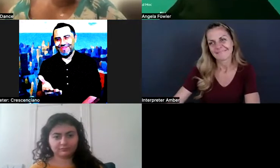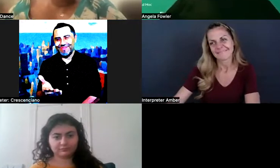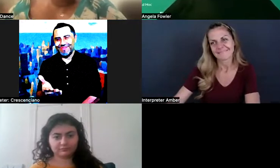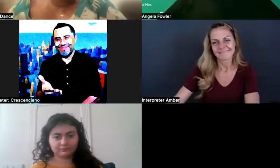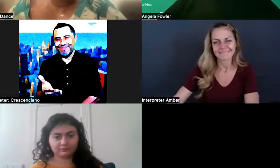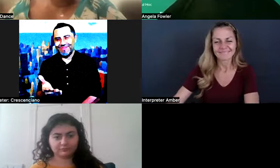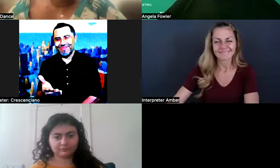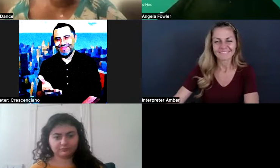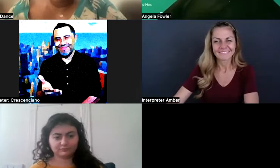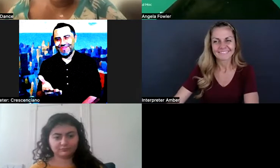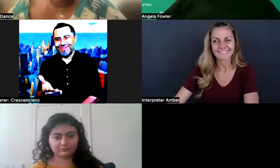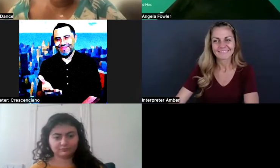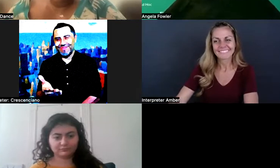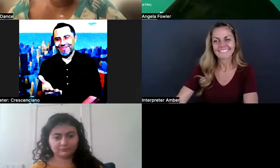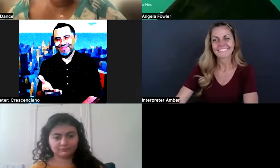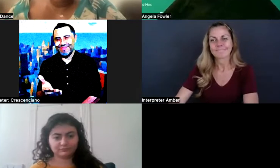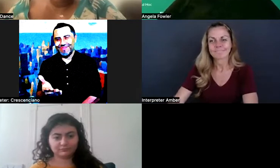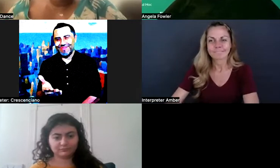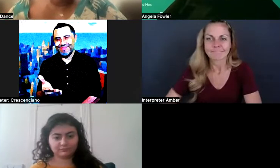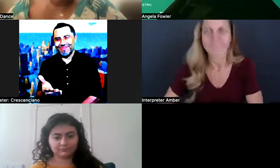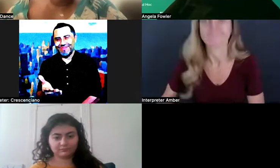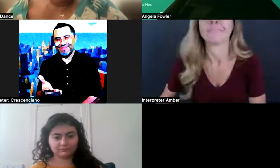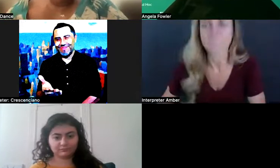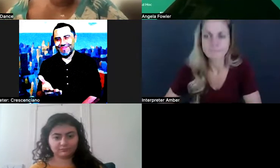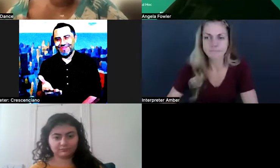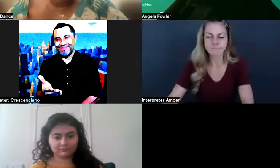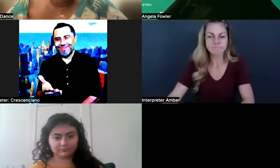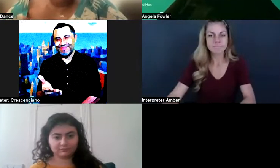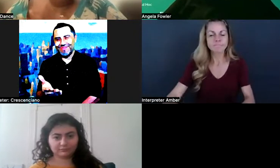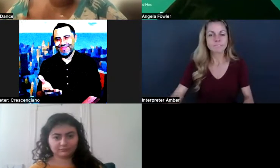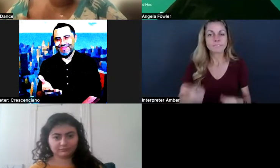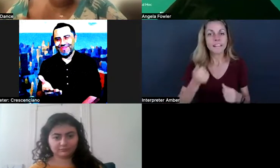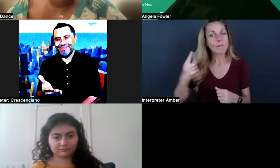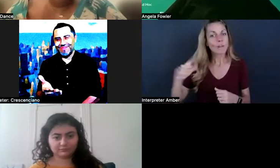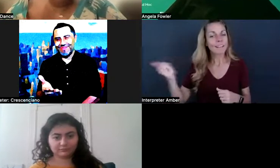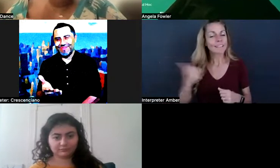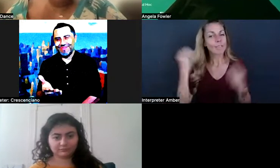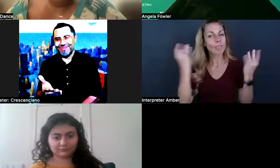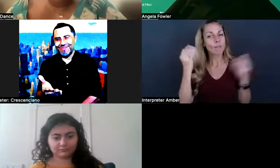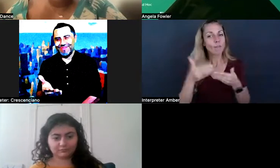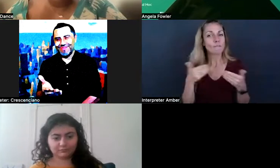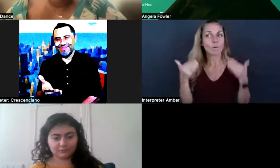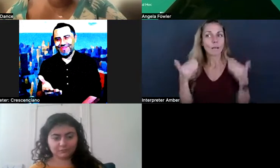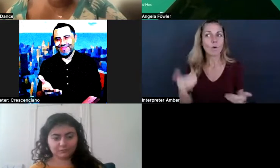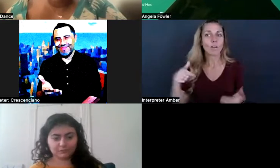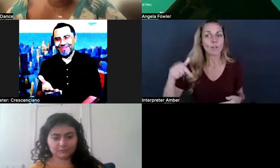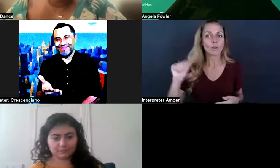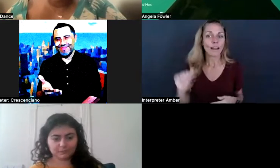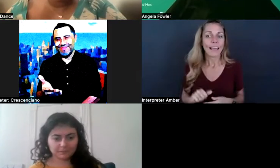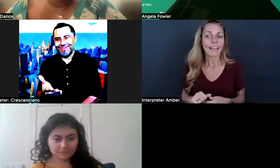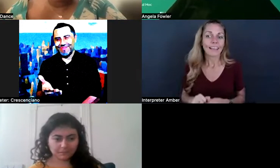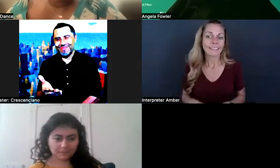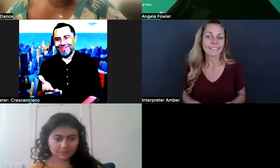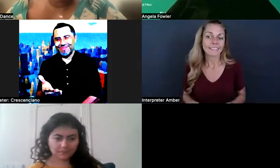Oh man. Um, did anyone else have any thoughts on this question before we go into our Q and a, we have some really good questions coming in.